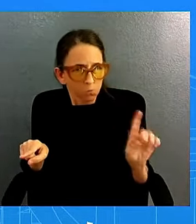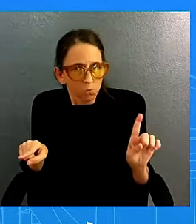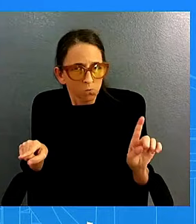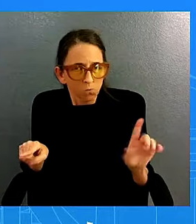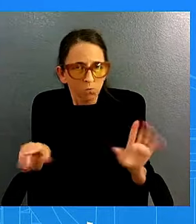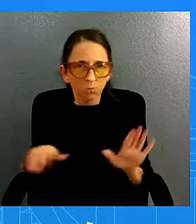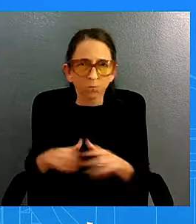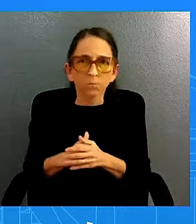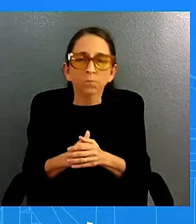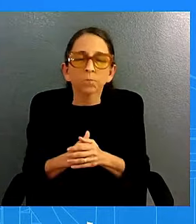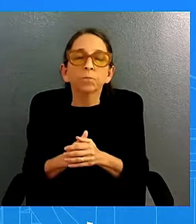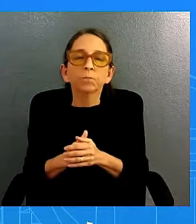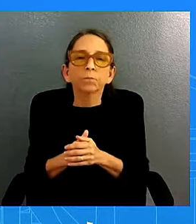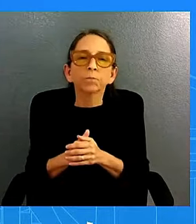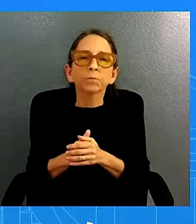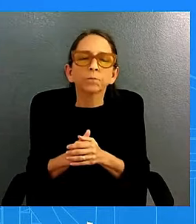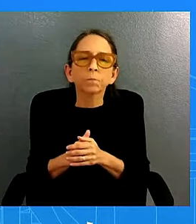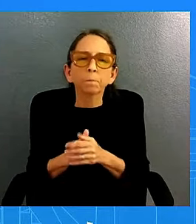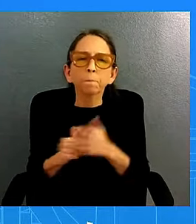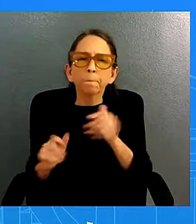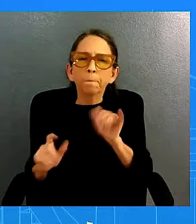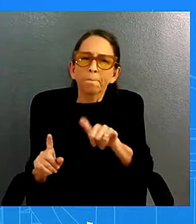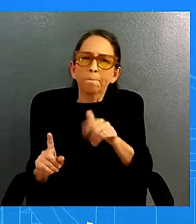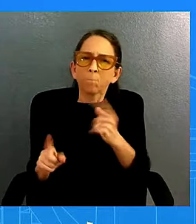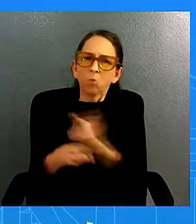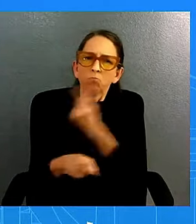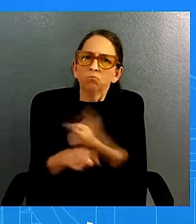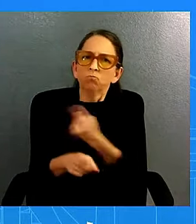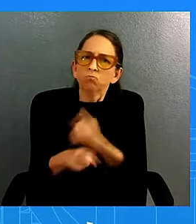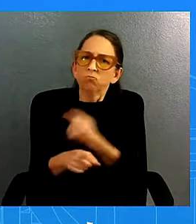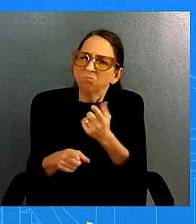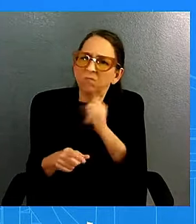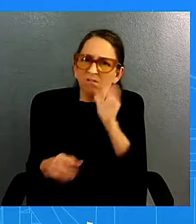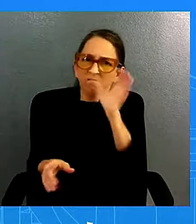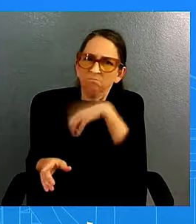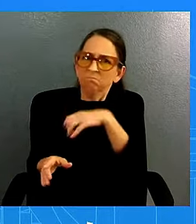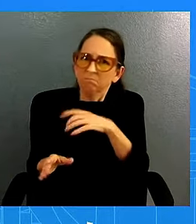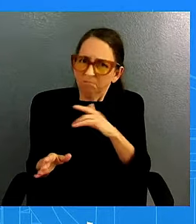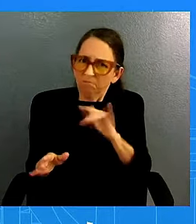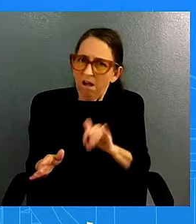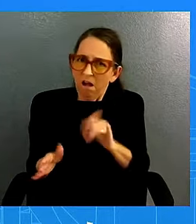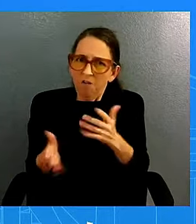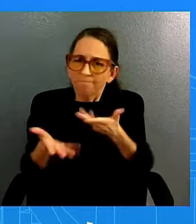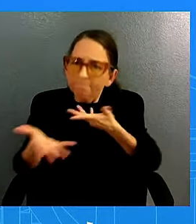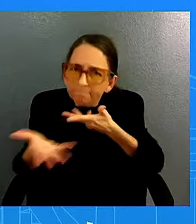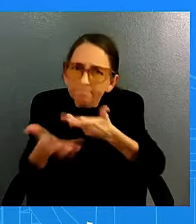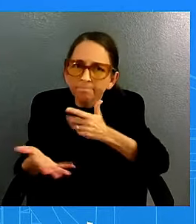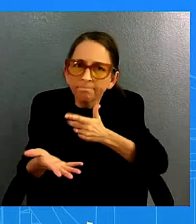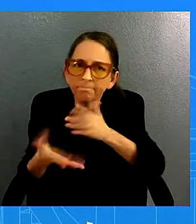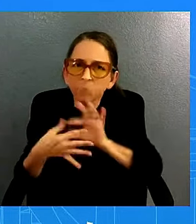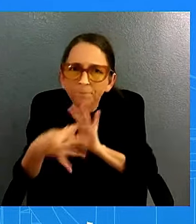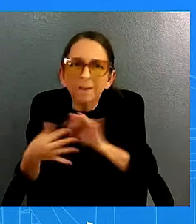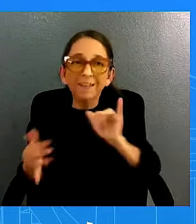not unusual for us to have this back and forth and talk about why it is happening or not happening so that is i'll put that there